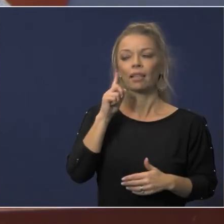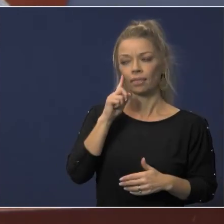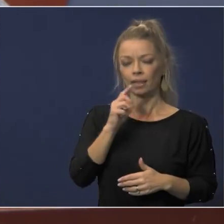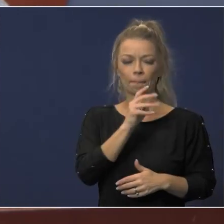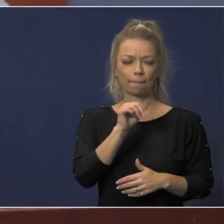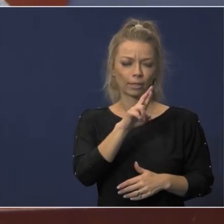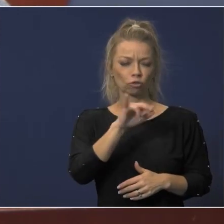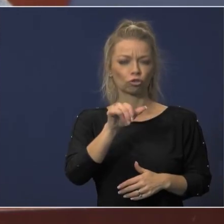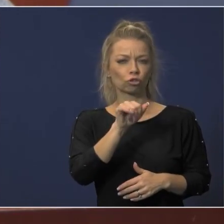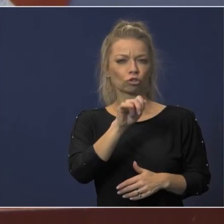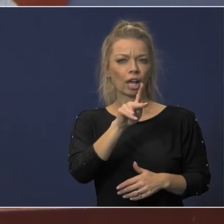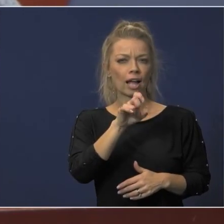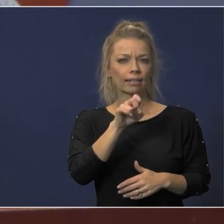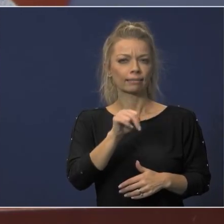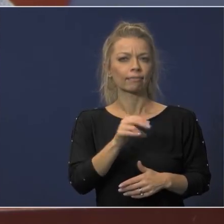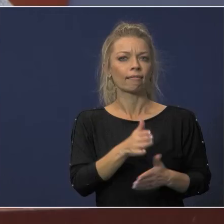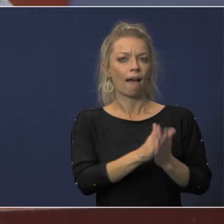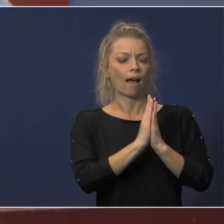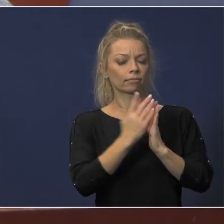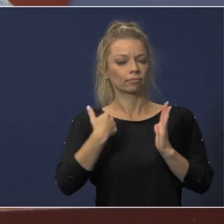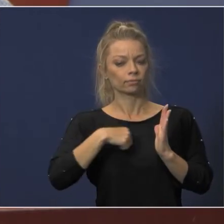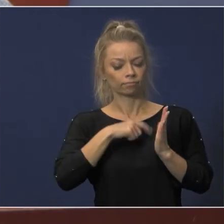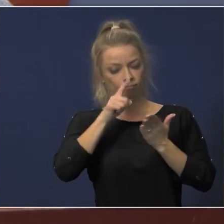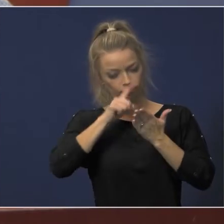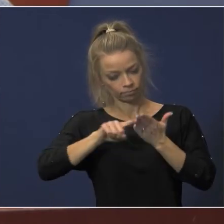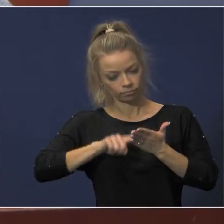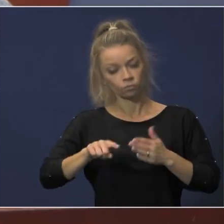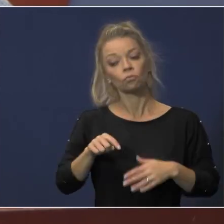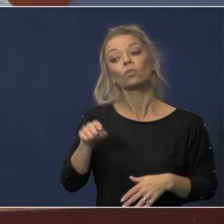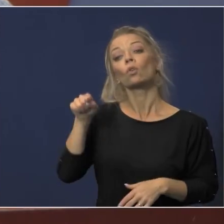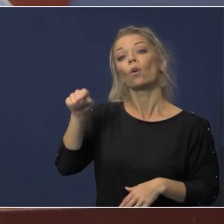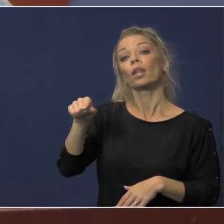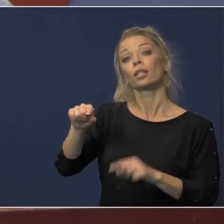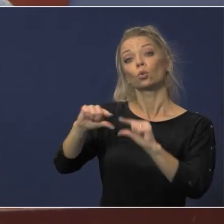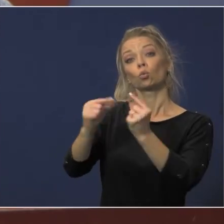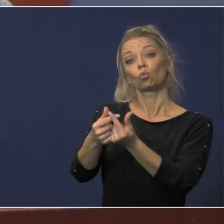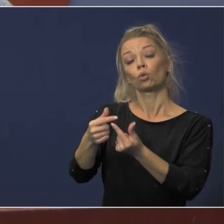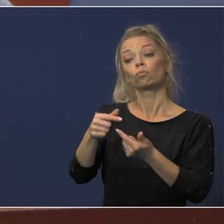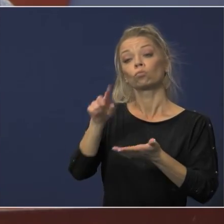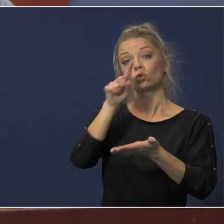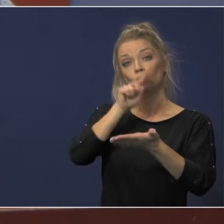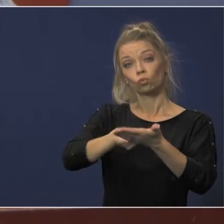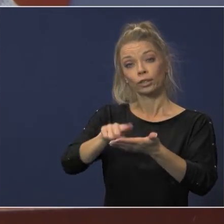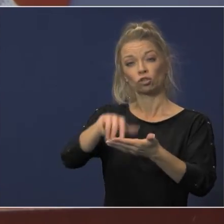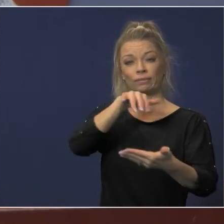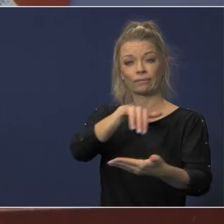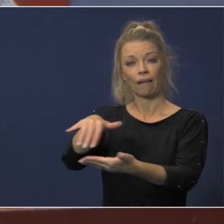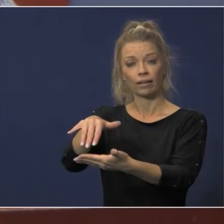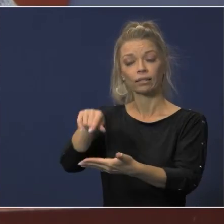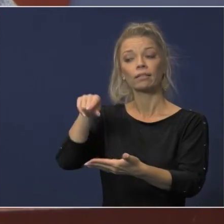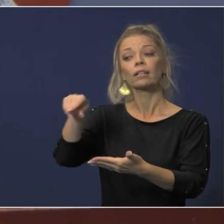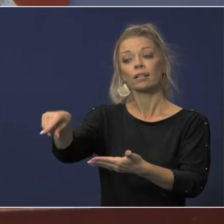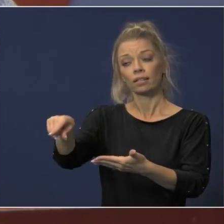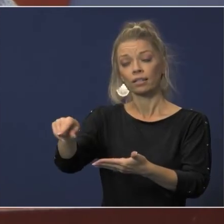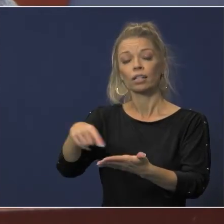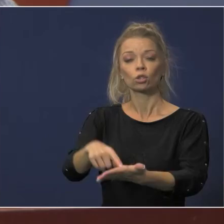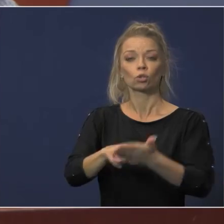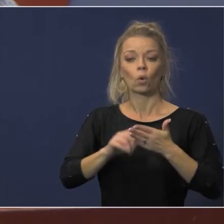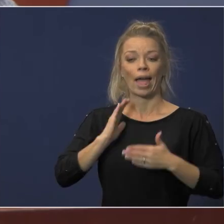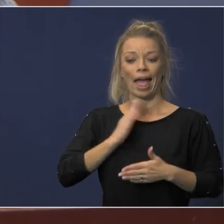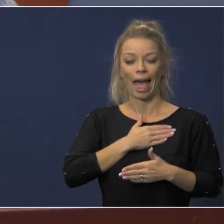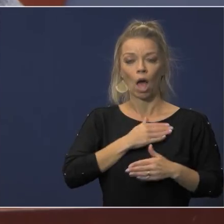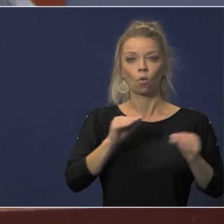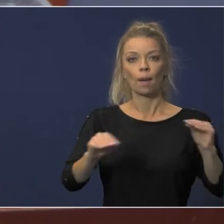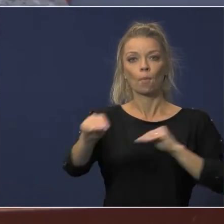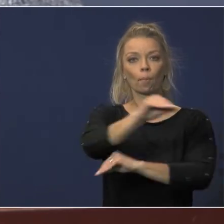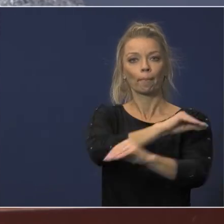into that at one point and so this group actually did a did a research study and were able to share with us what our mobility rate not